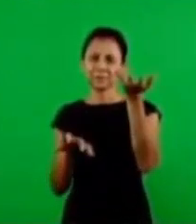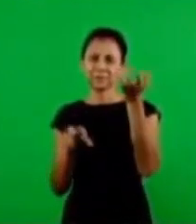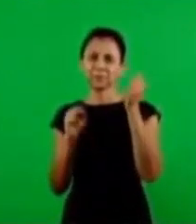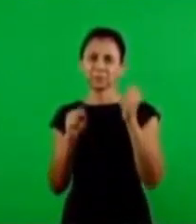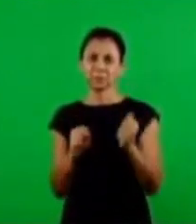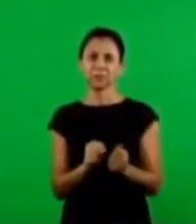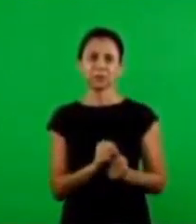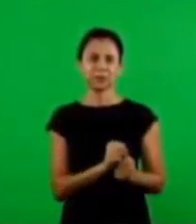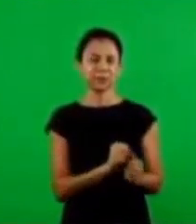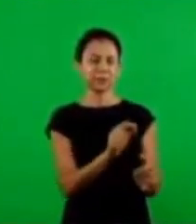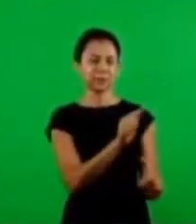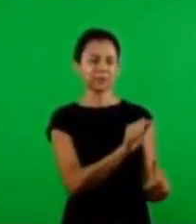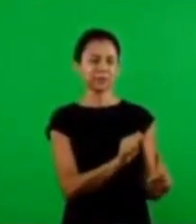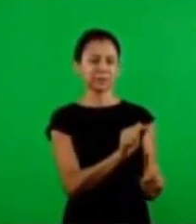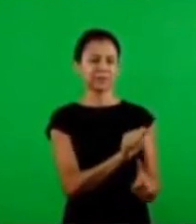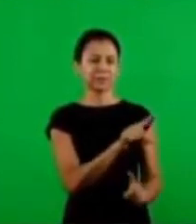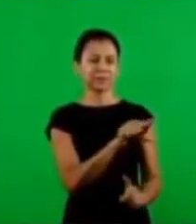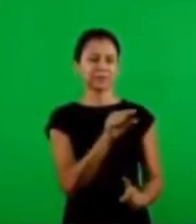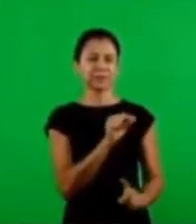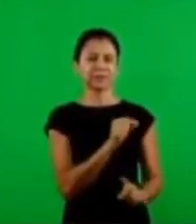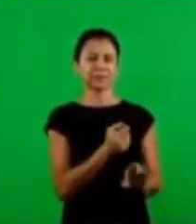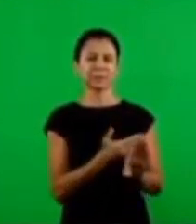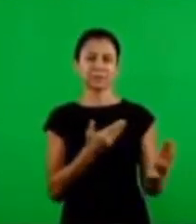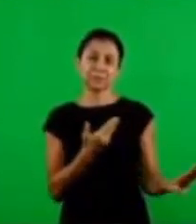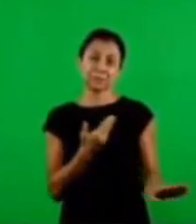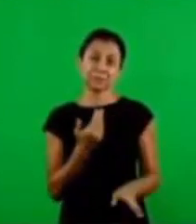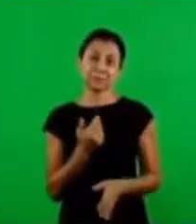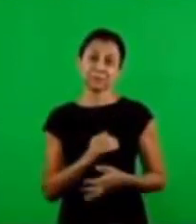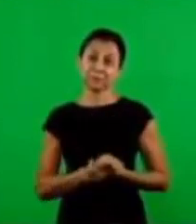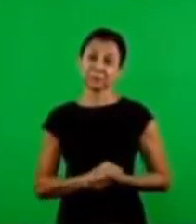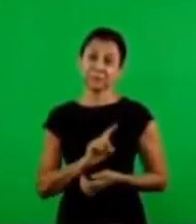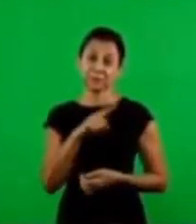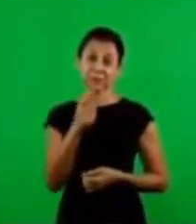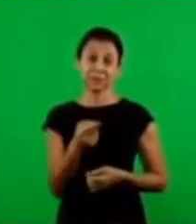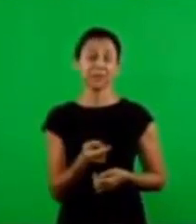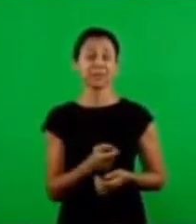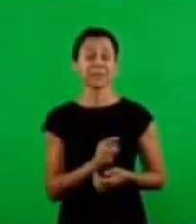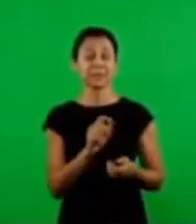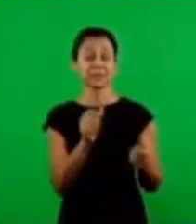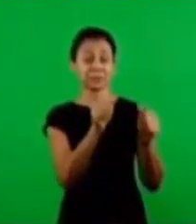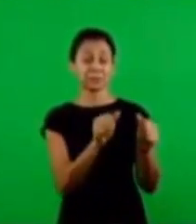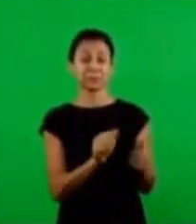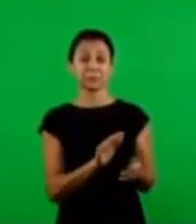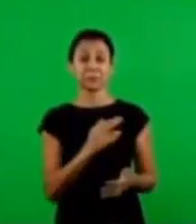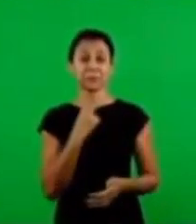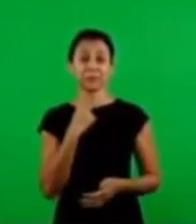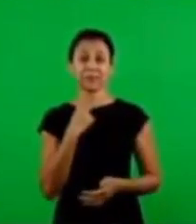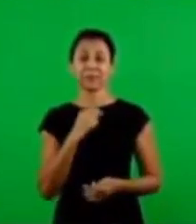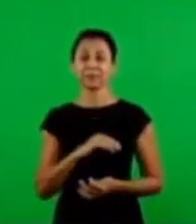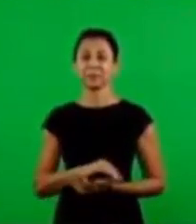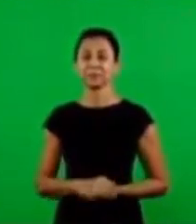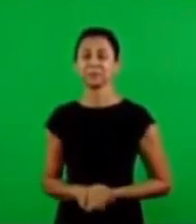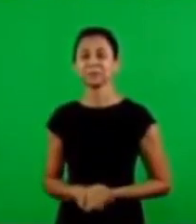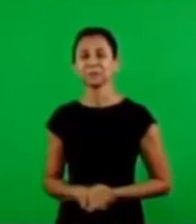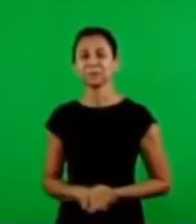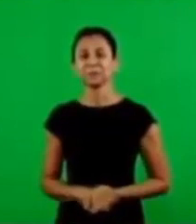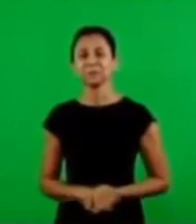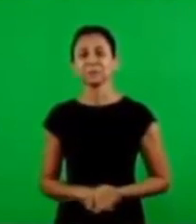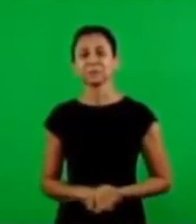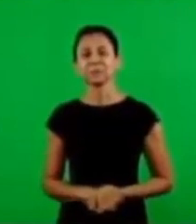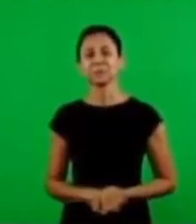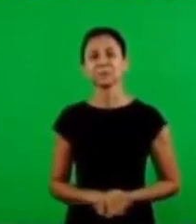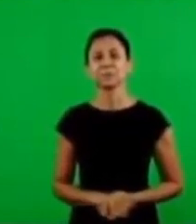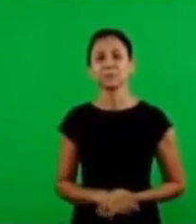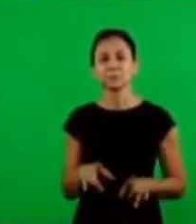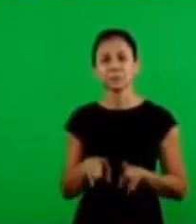be canonized but since we don't have this it's going to be for the next generation you see